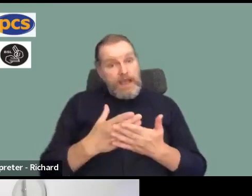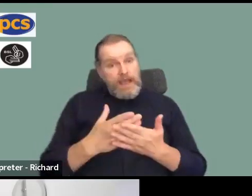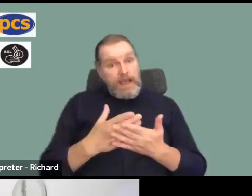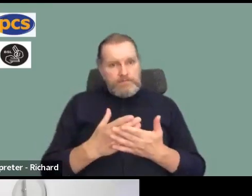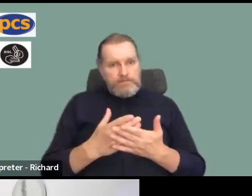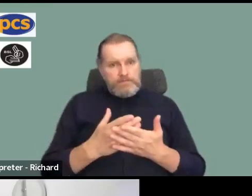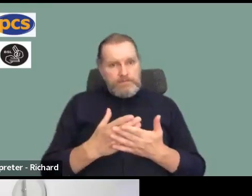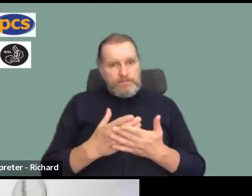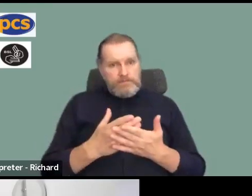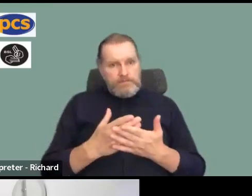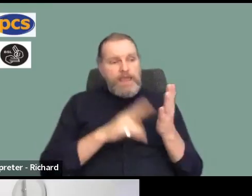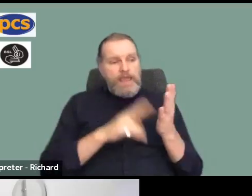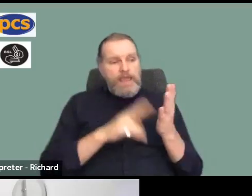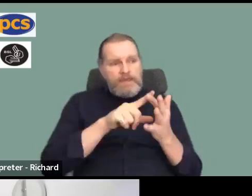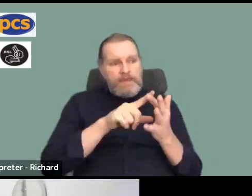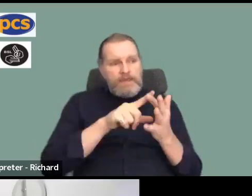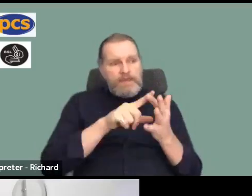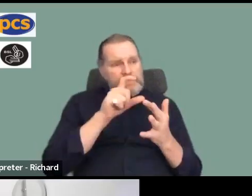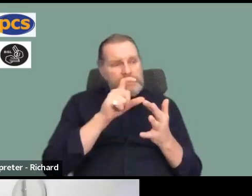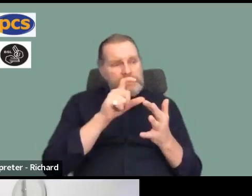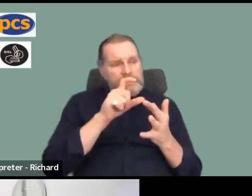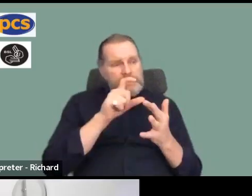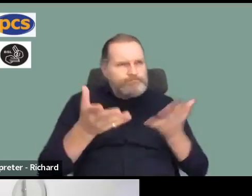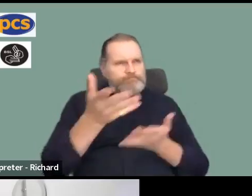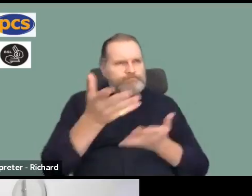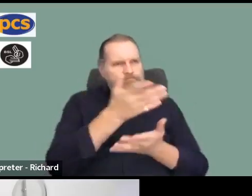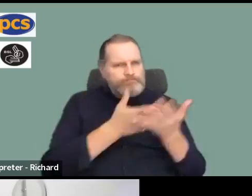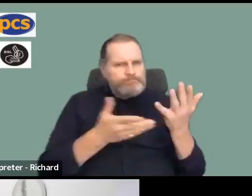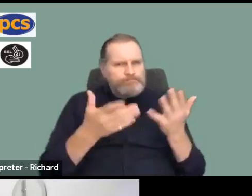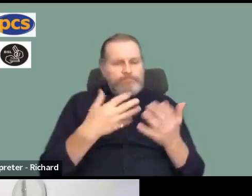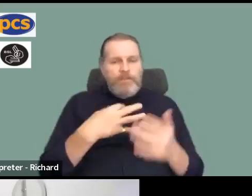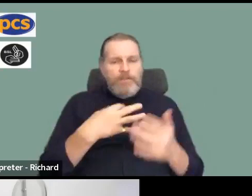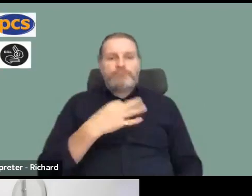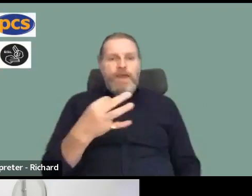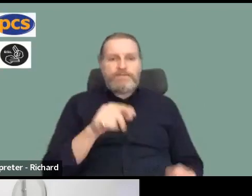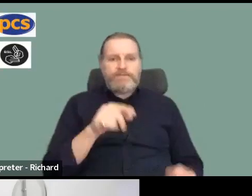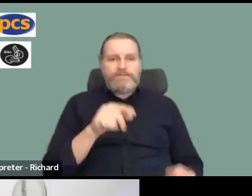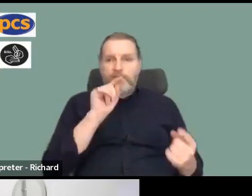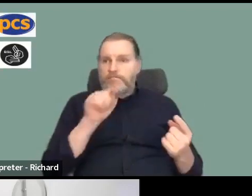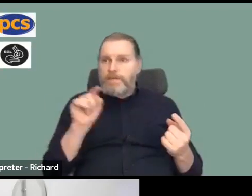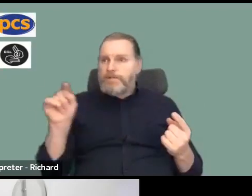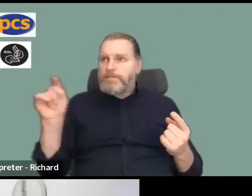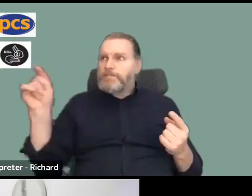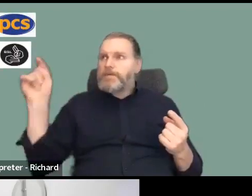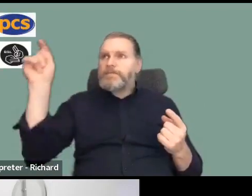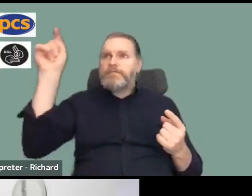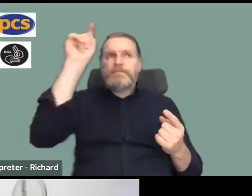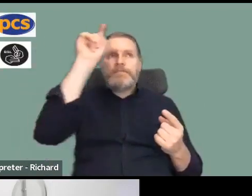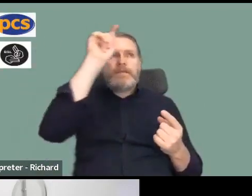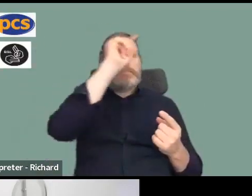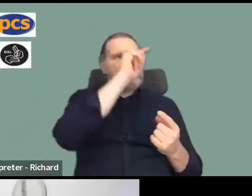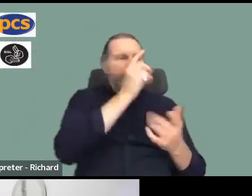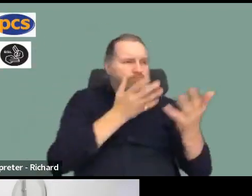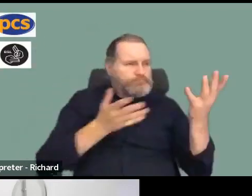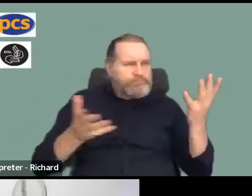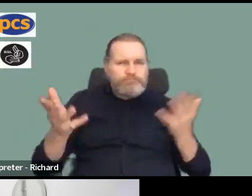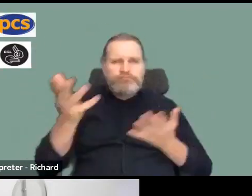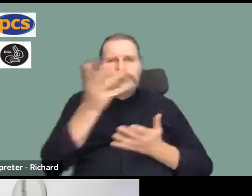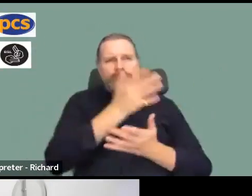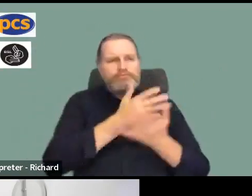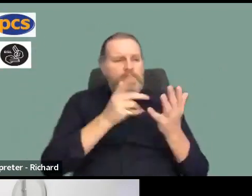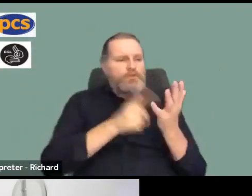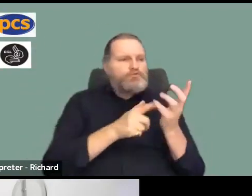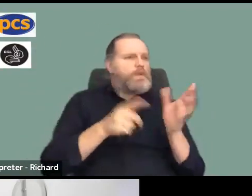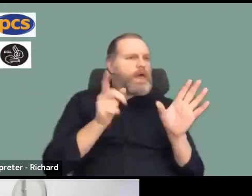conference in May, where reps come from every branch in the union. And there was a proposal to ballot in July and one in September.